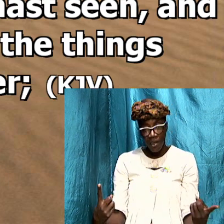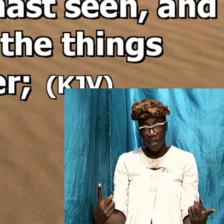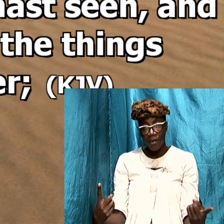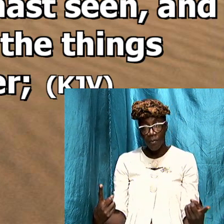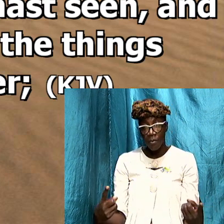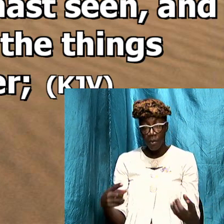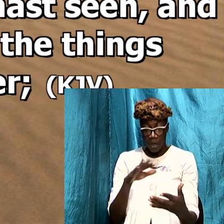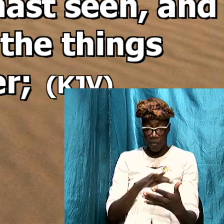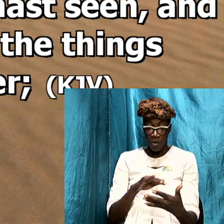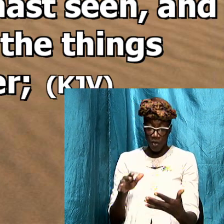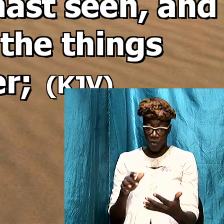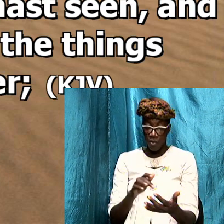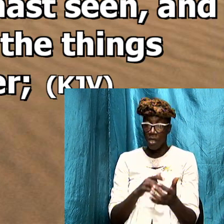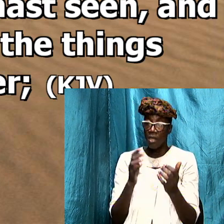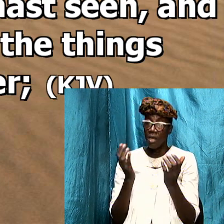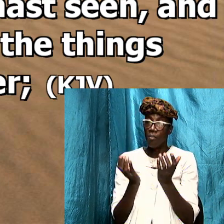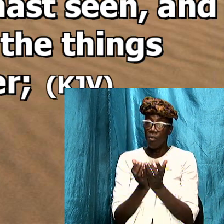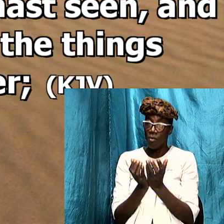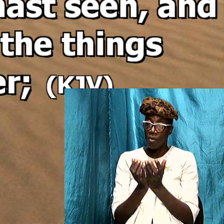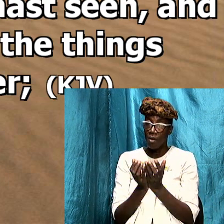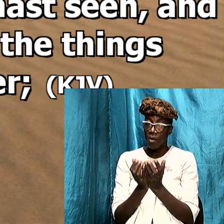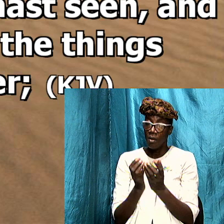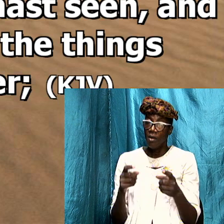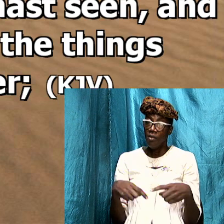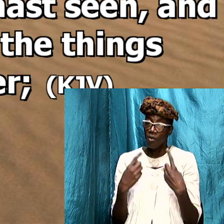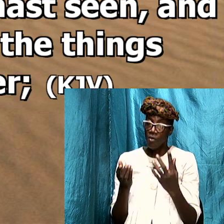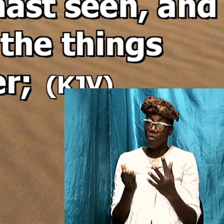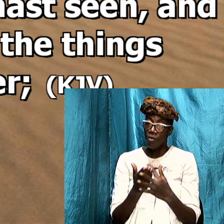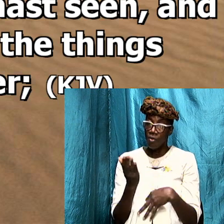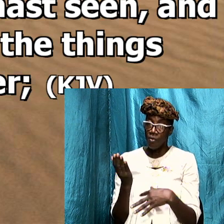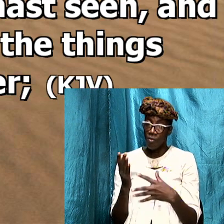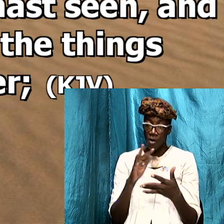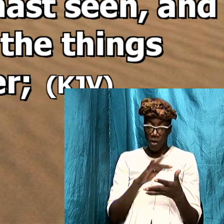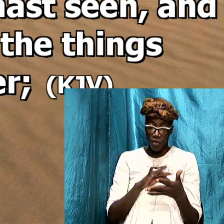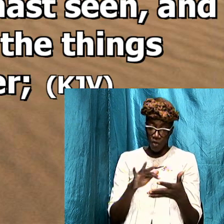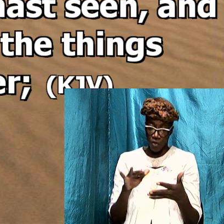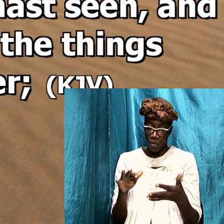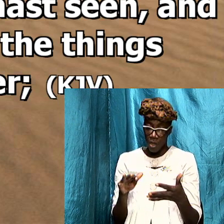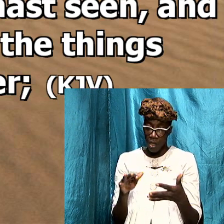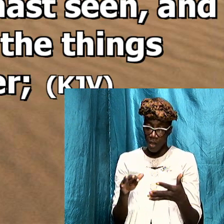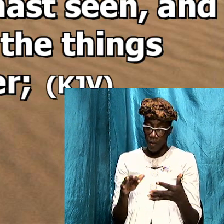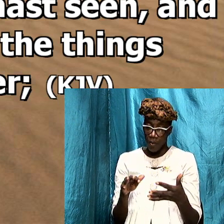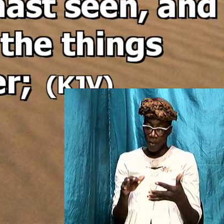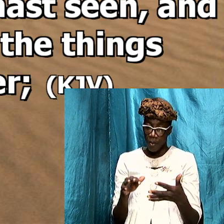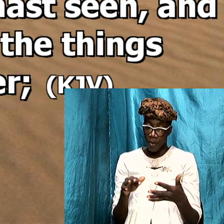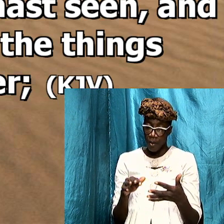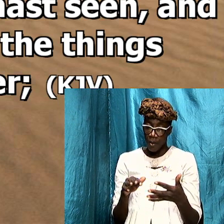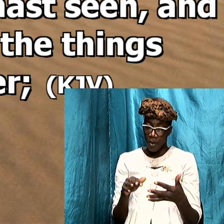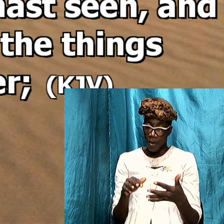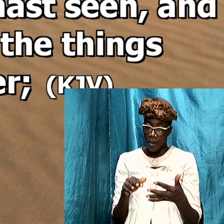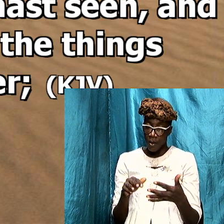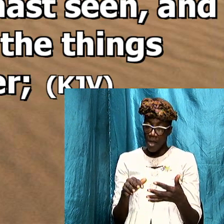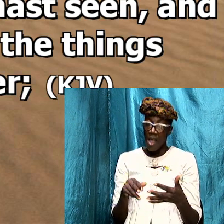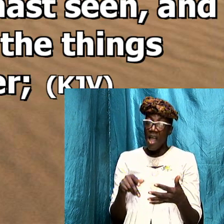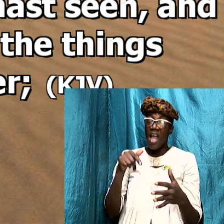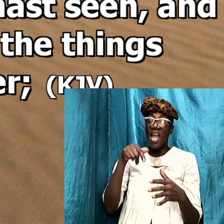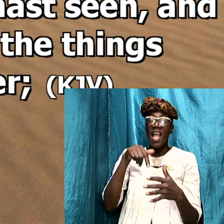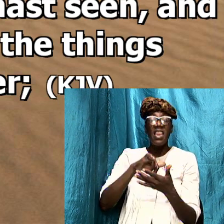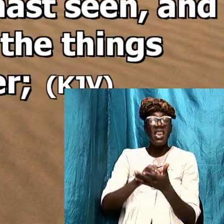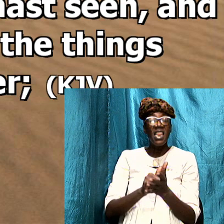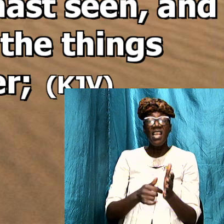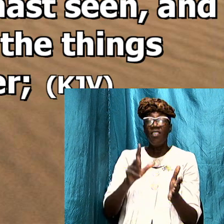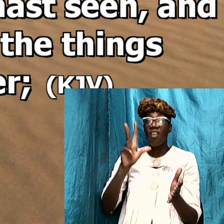and we ought to therefore as we go through study the books in these three